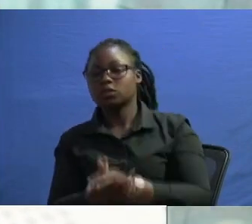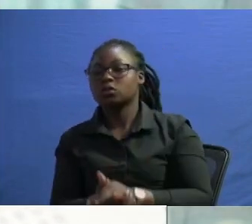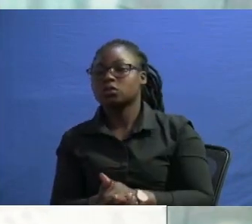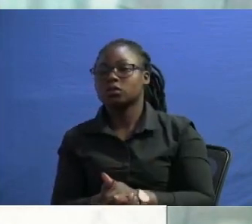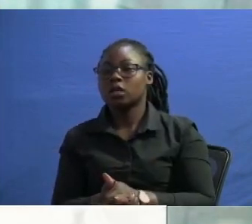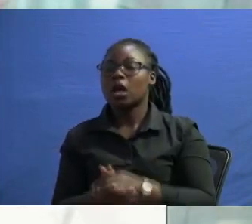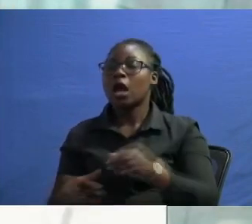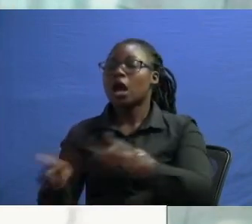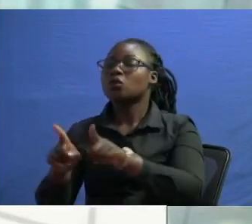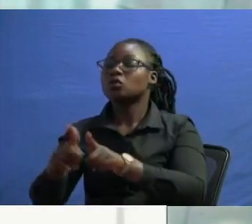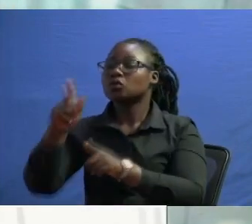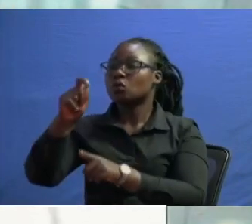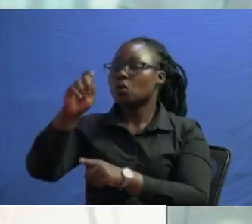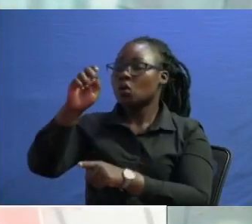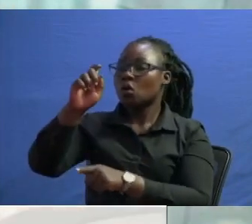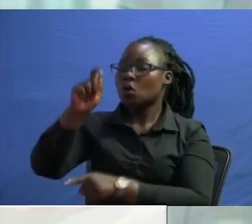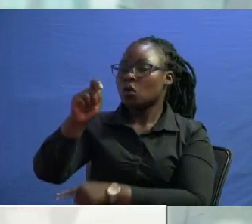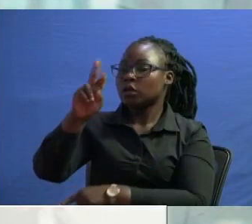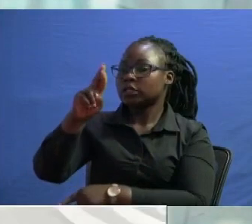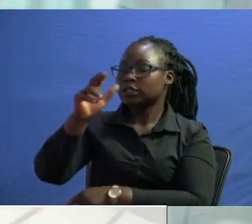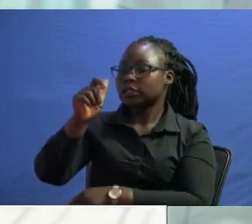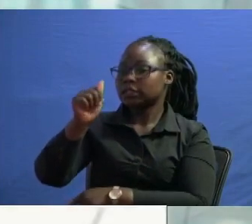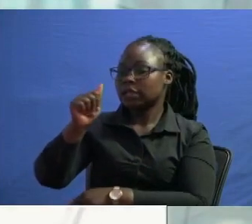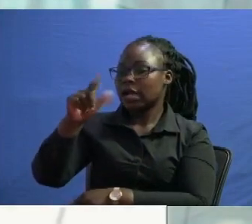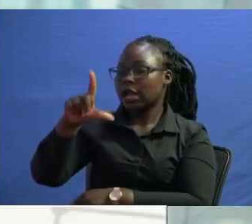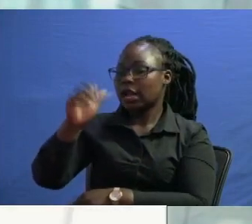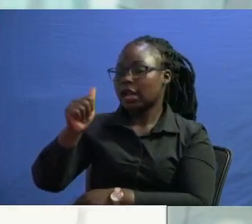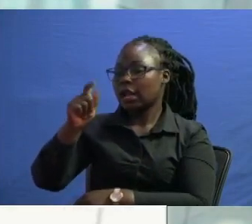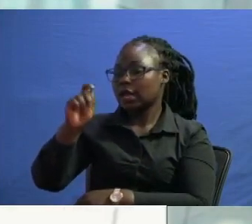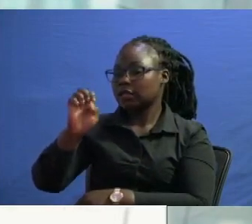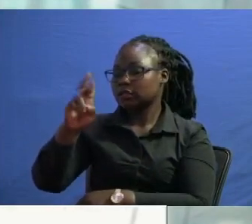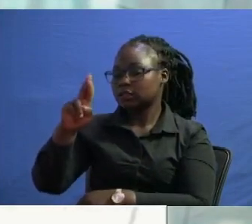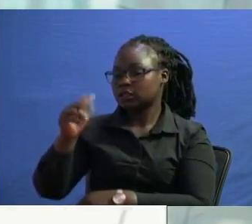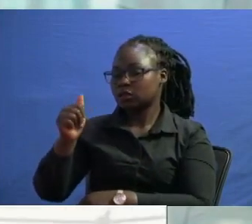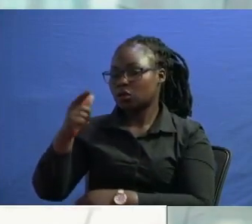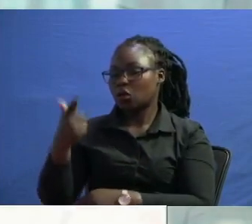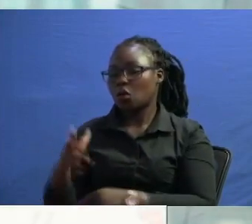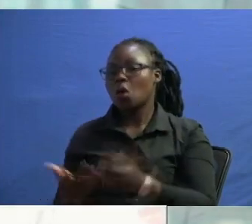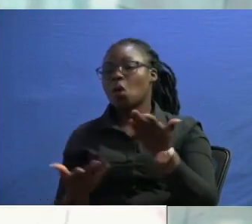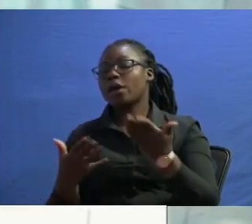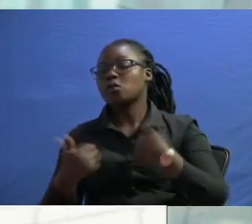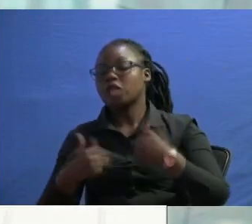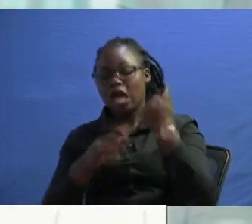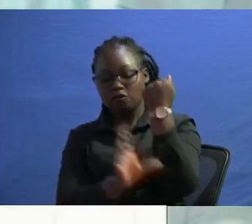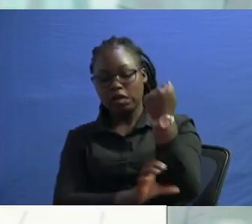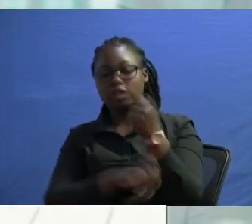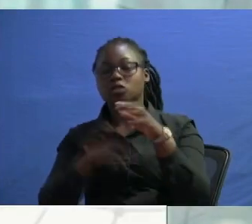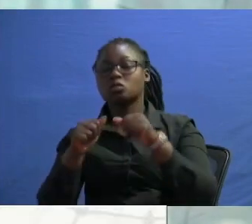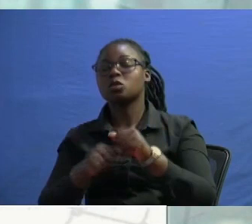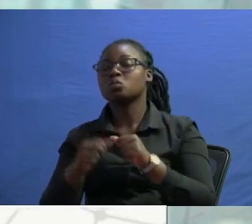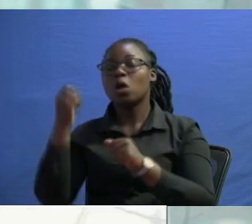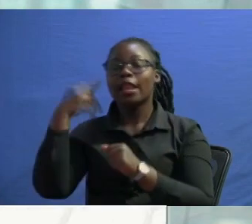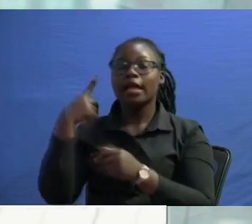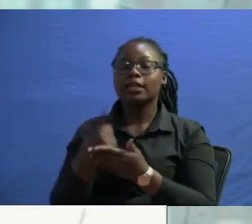can have different countries getting into different uh understanding in terms of contract or contractual responsibility